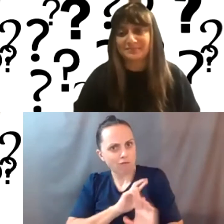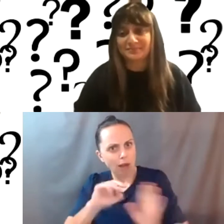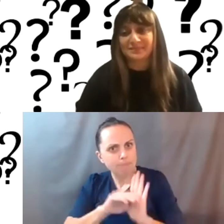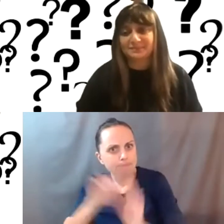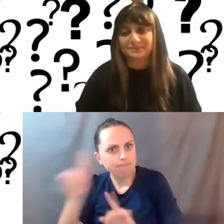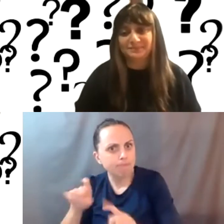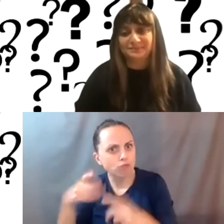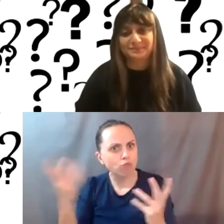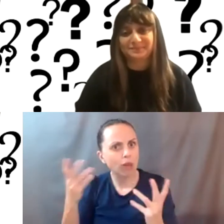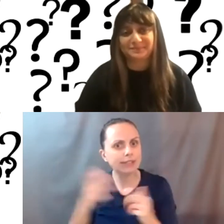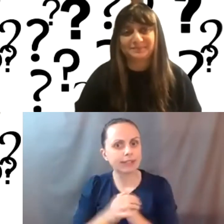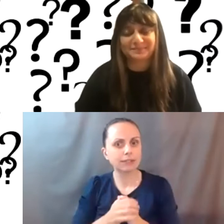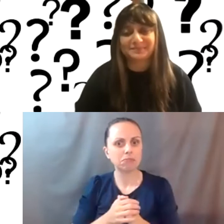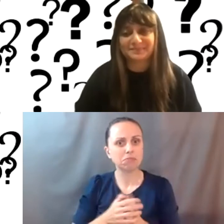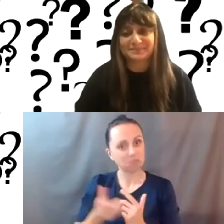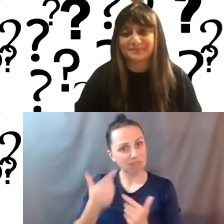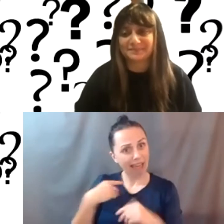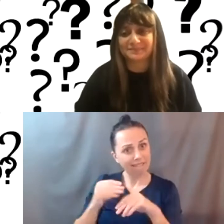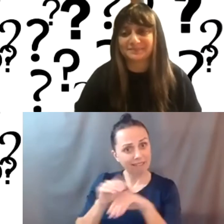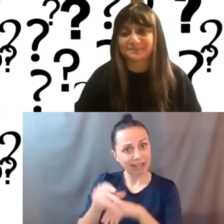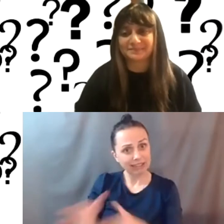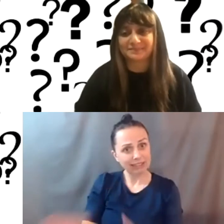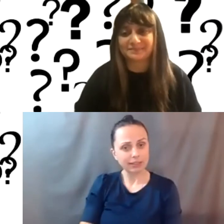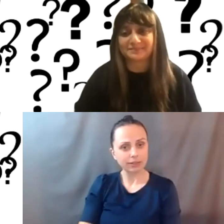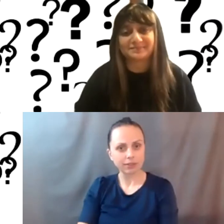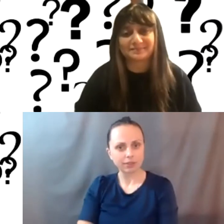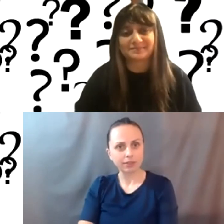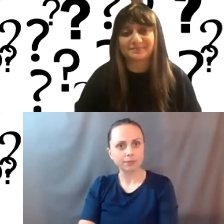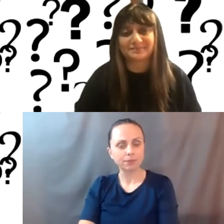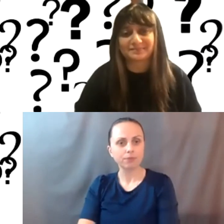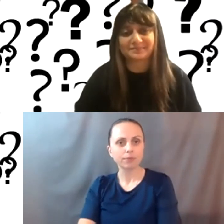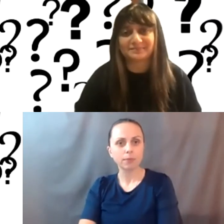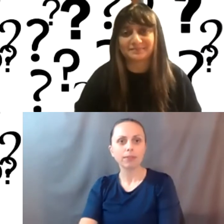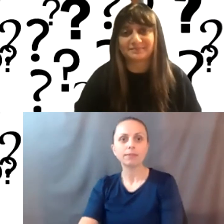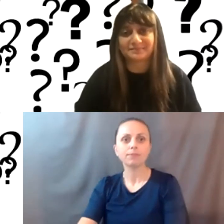maximizing that consultative period there, particularly around database updating.